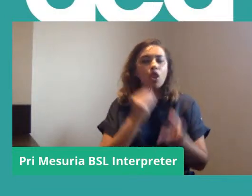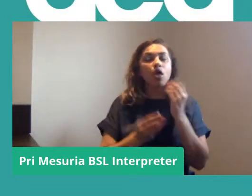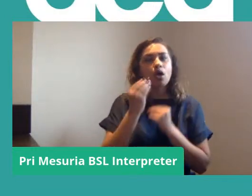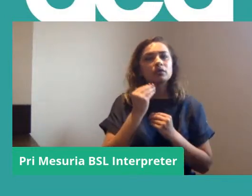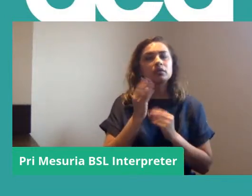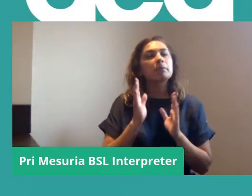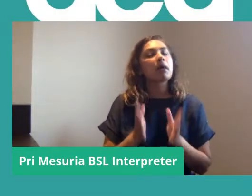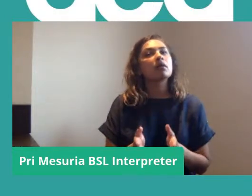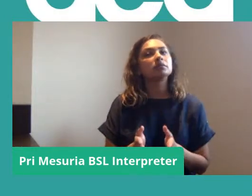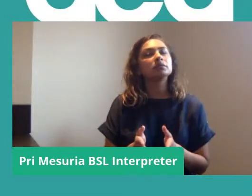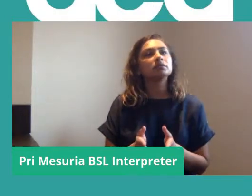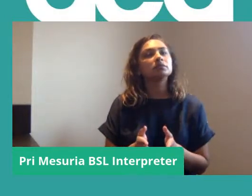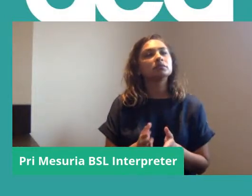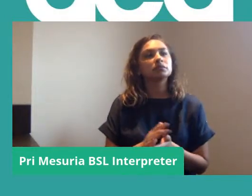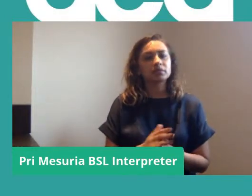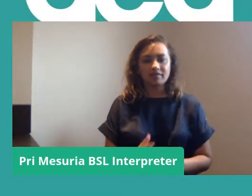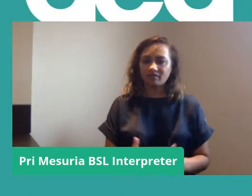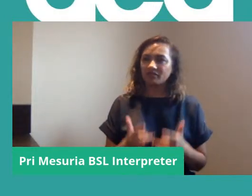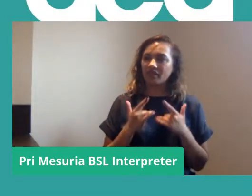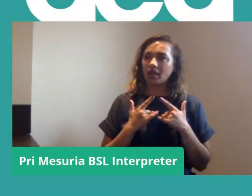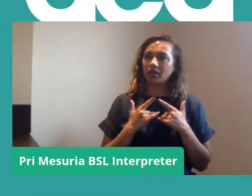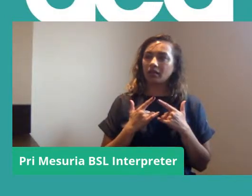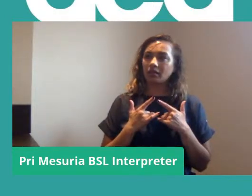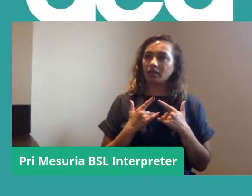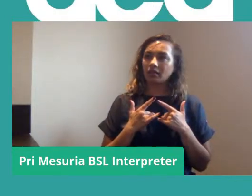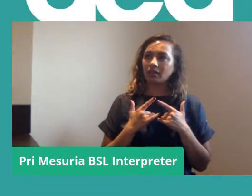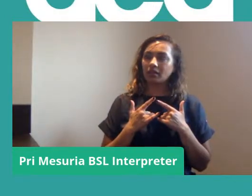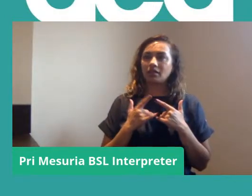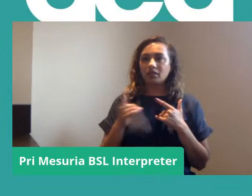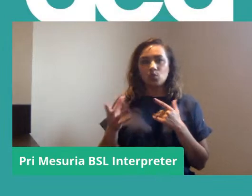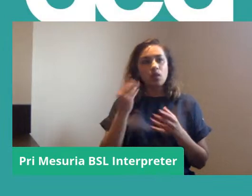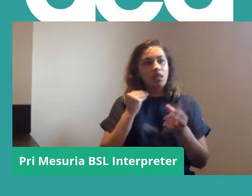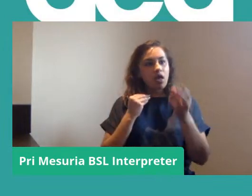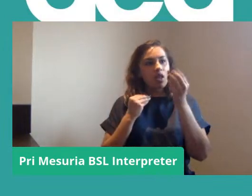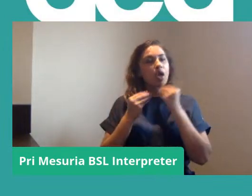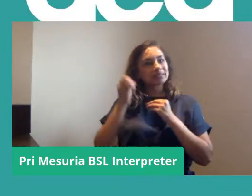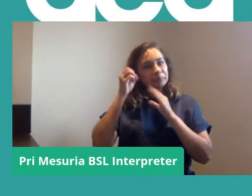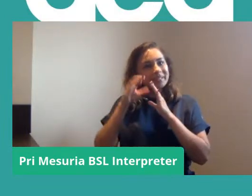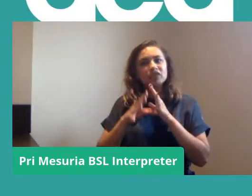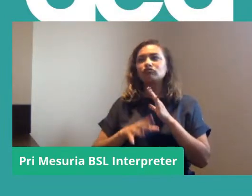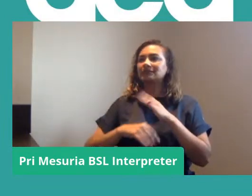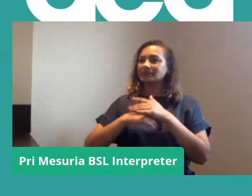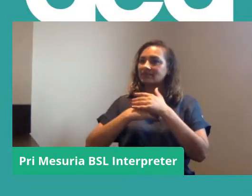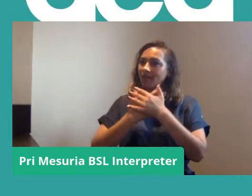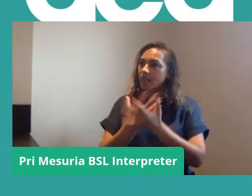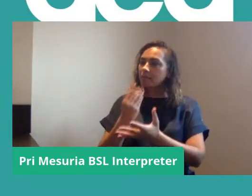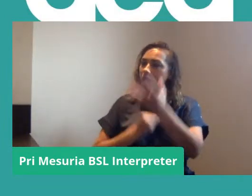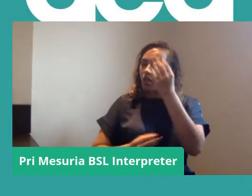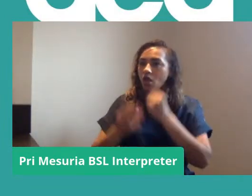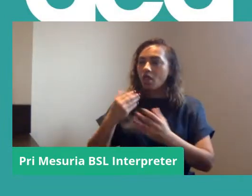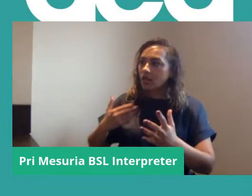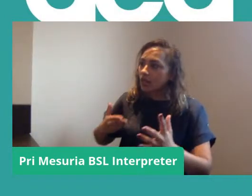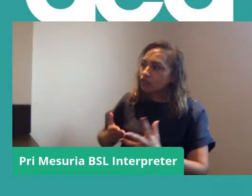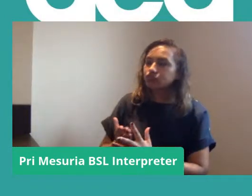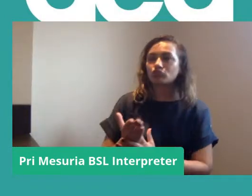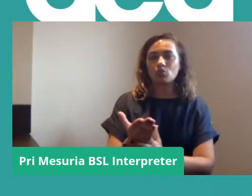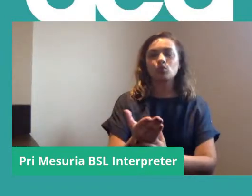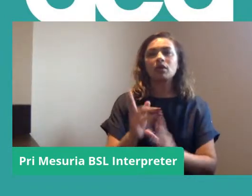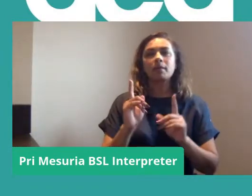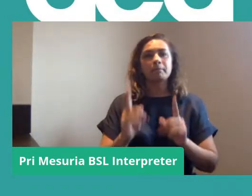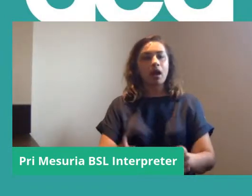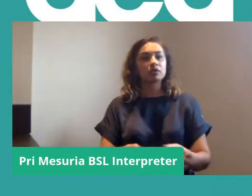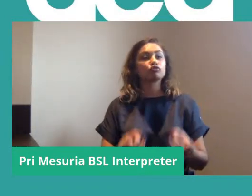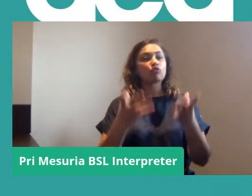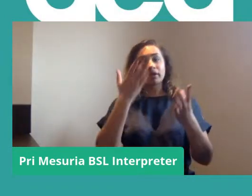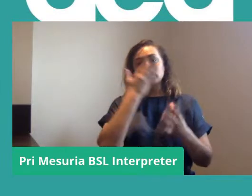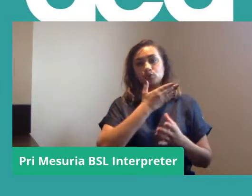But those things were things that you kind of pick up along the way. And what's happened with Strike School is that I